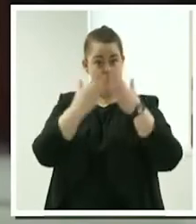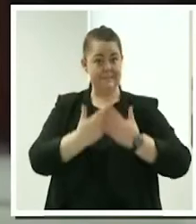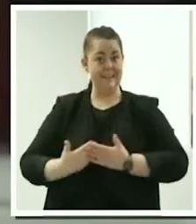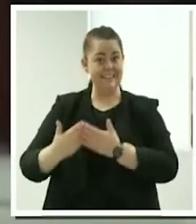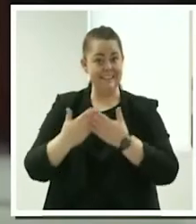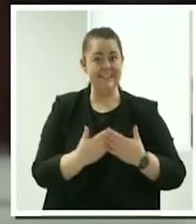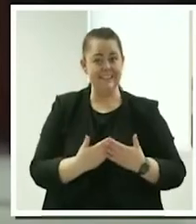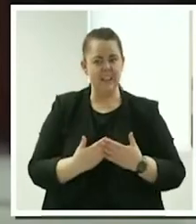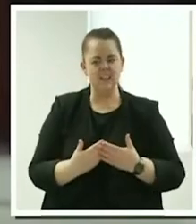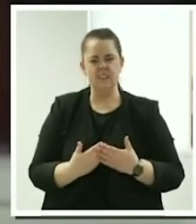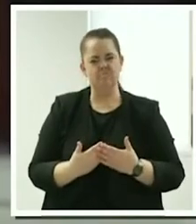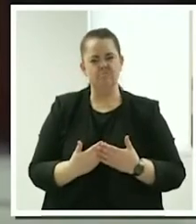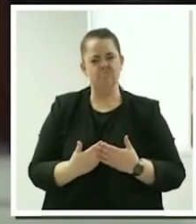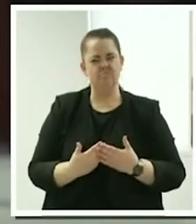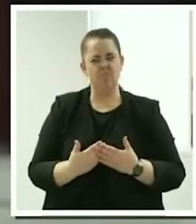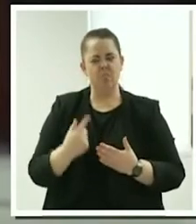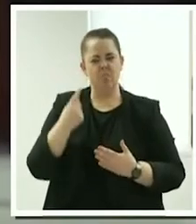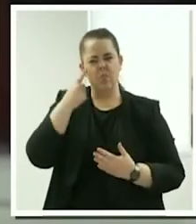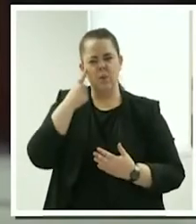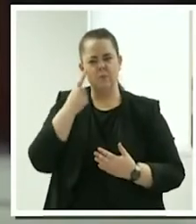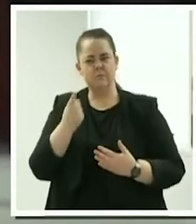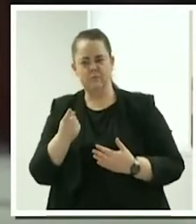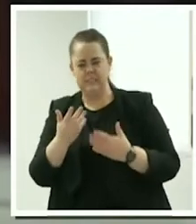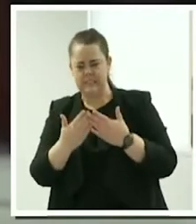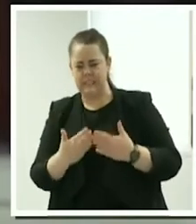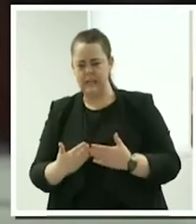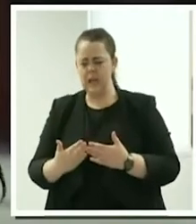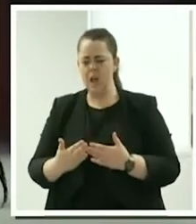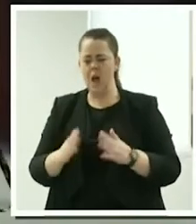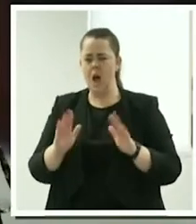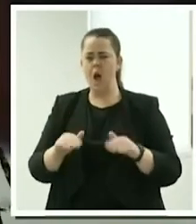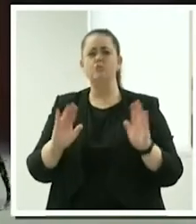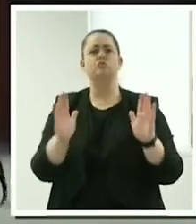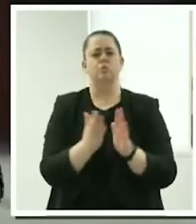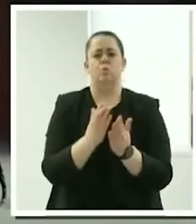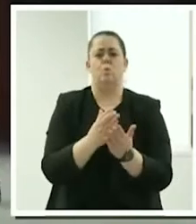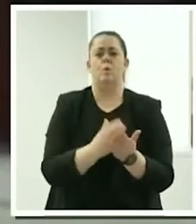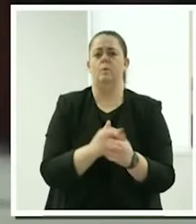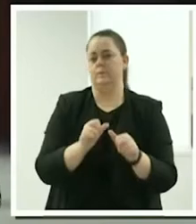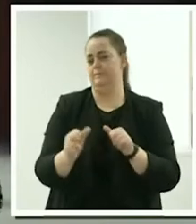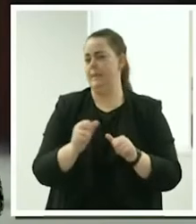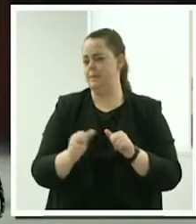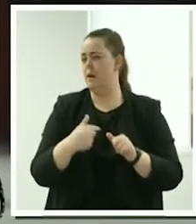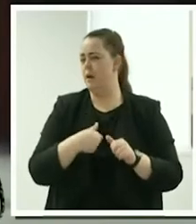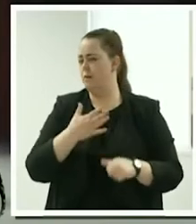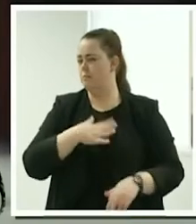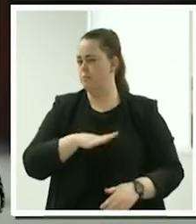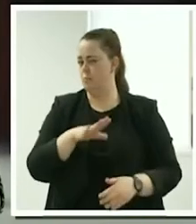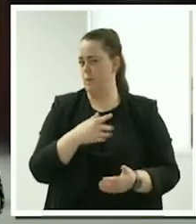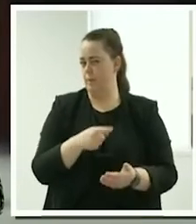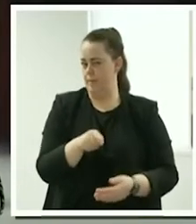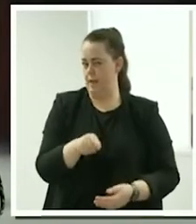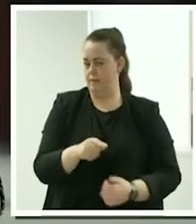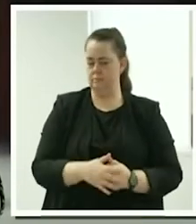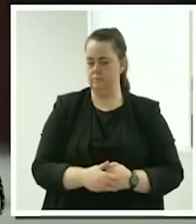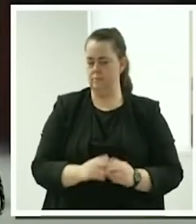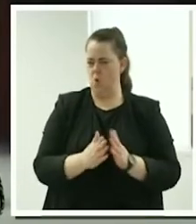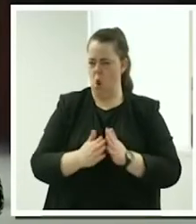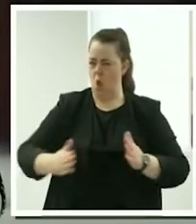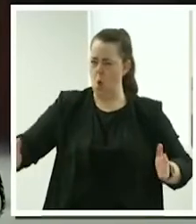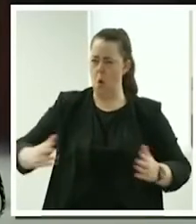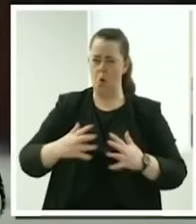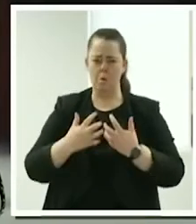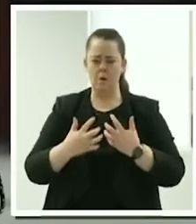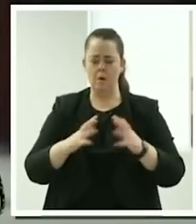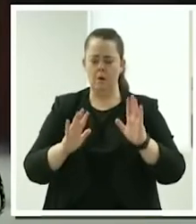but I thought I'll just go and do a few short courses. So I did a few short courses and then